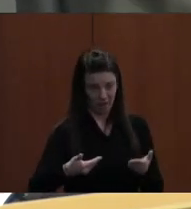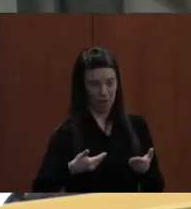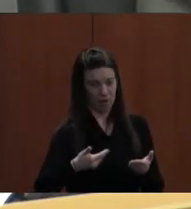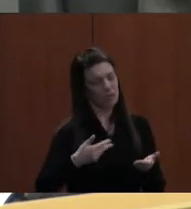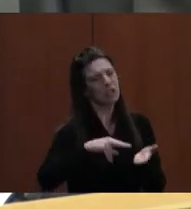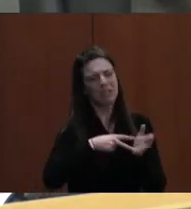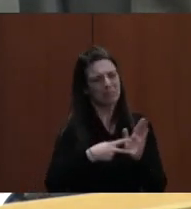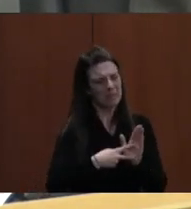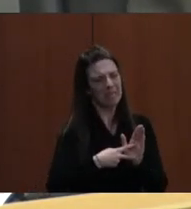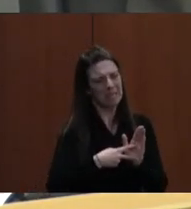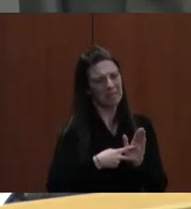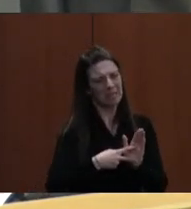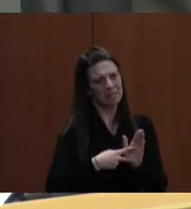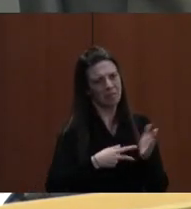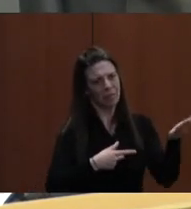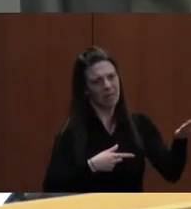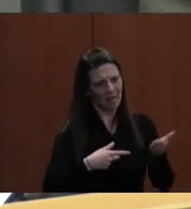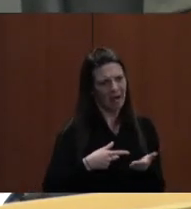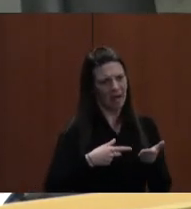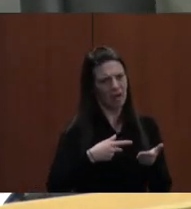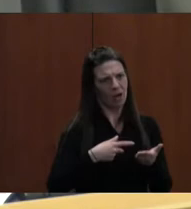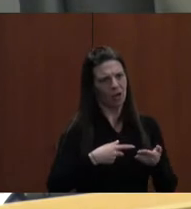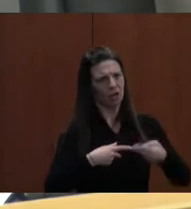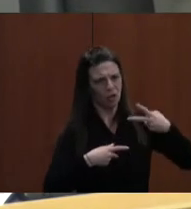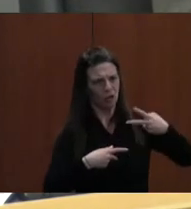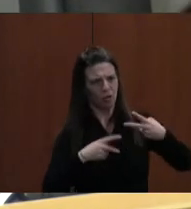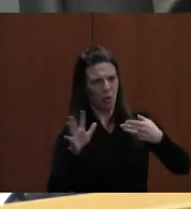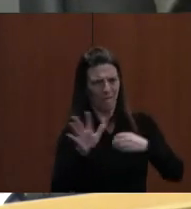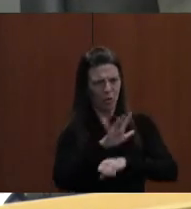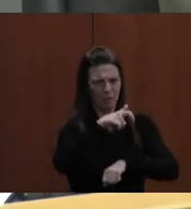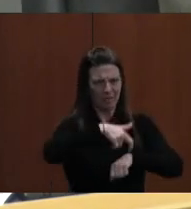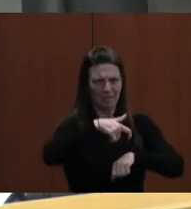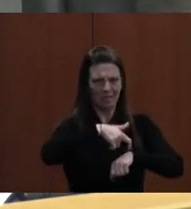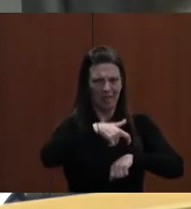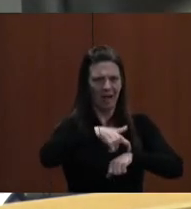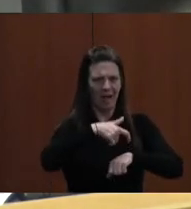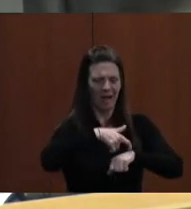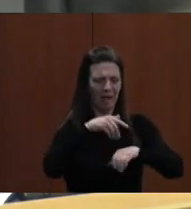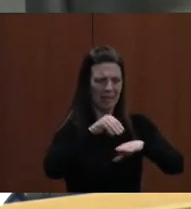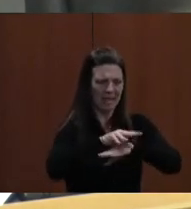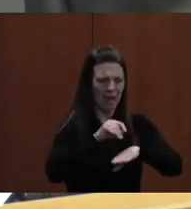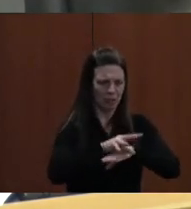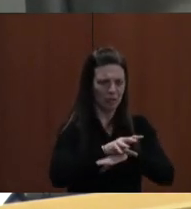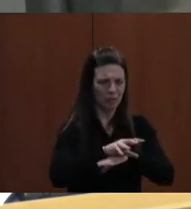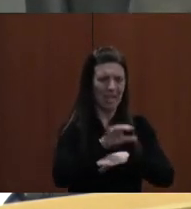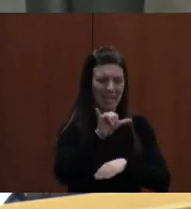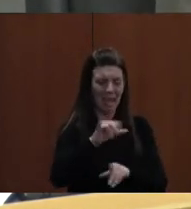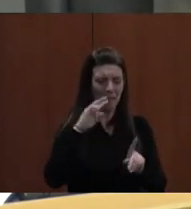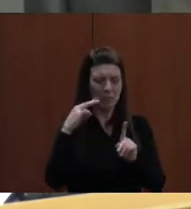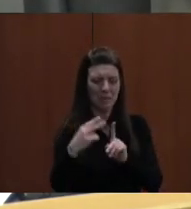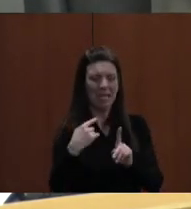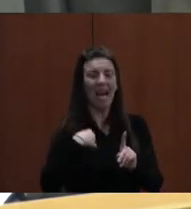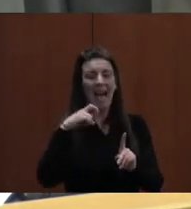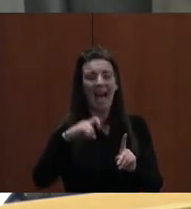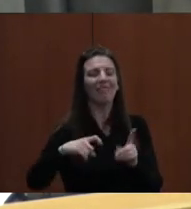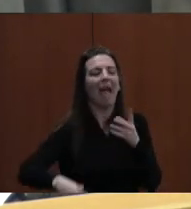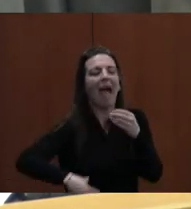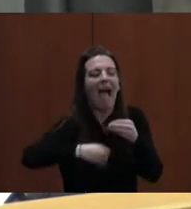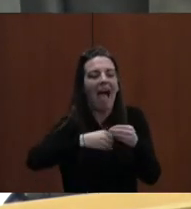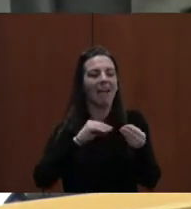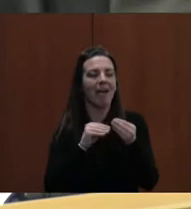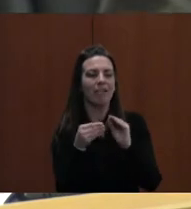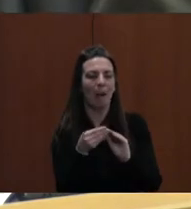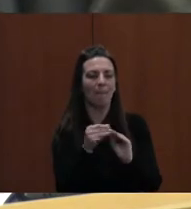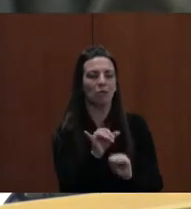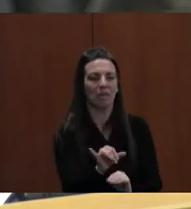counselors to make us full. I'm just saying from a budget standpoint, I need you to add a number to this or